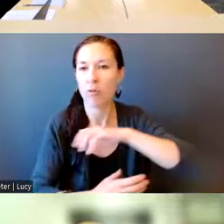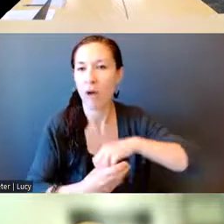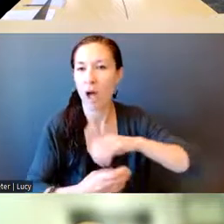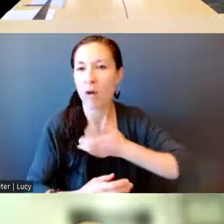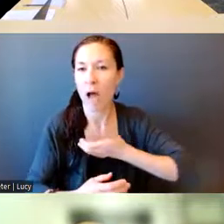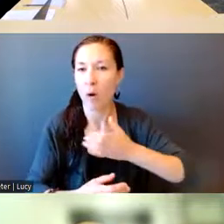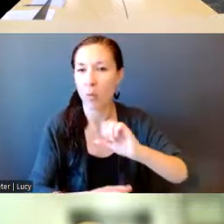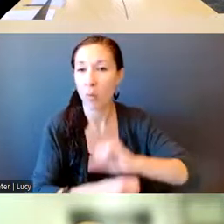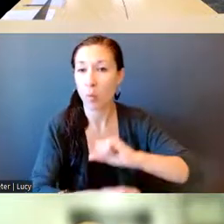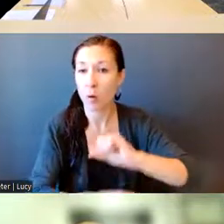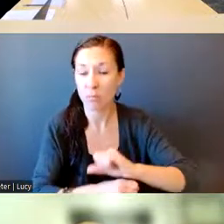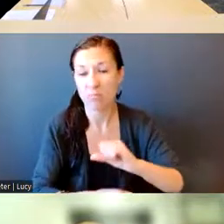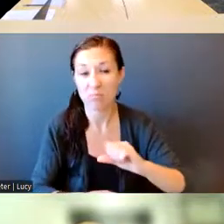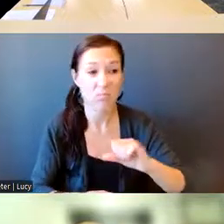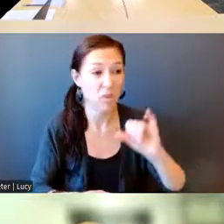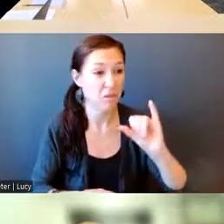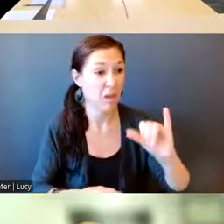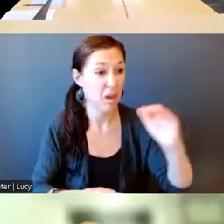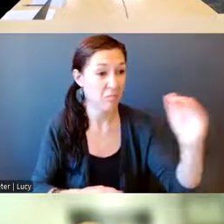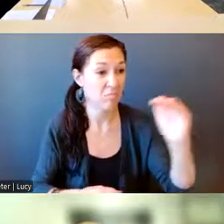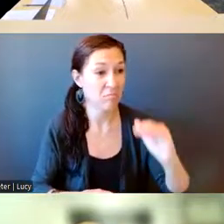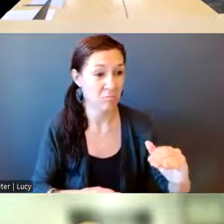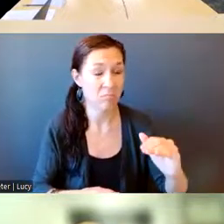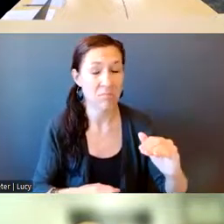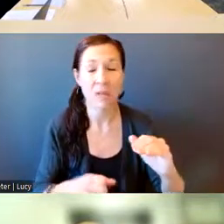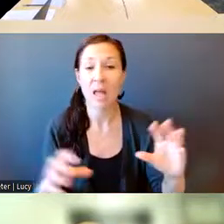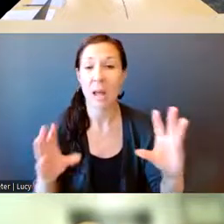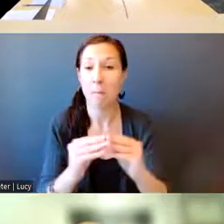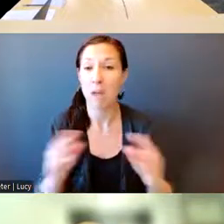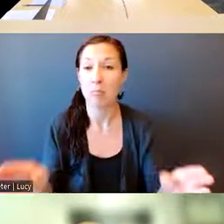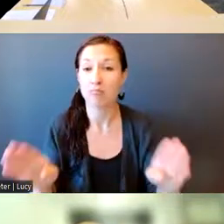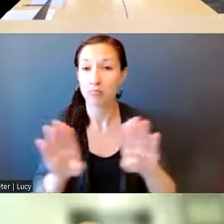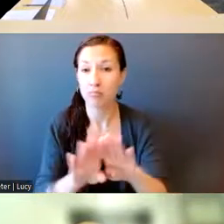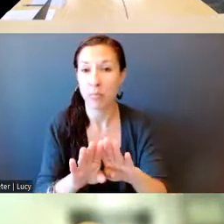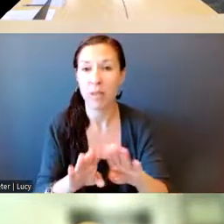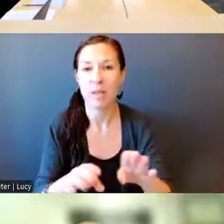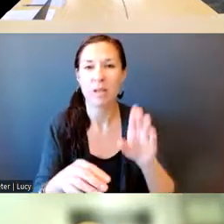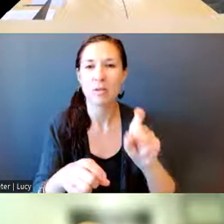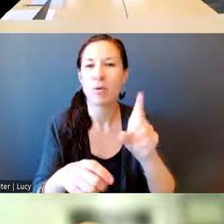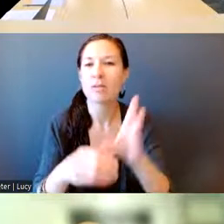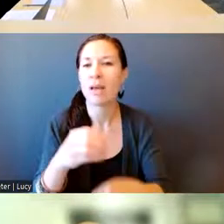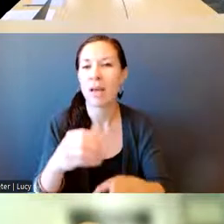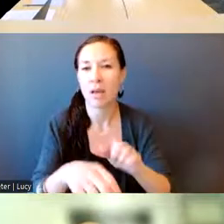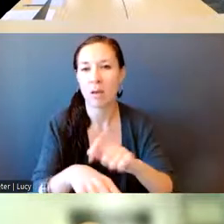there. And then we will adjourn at 1230 today.